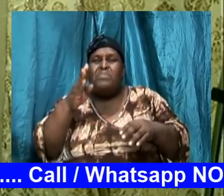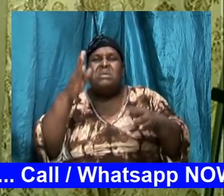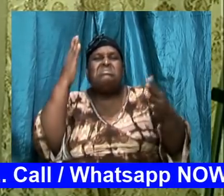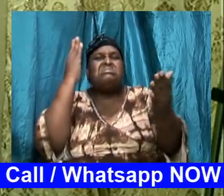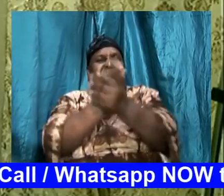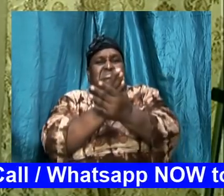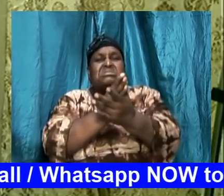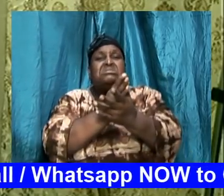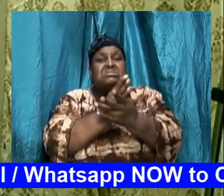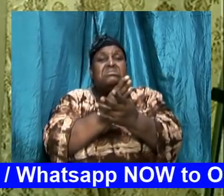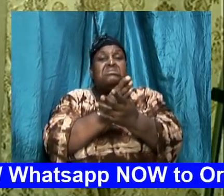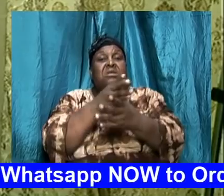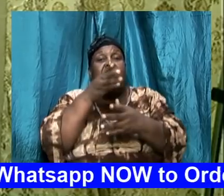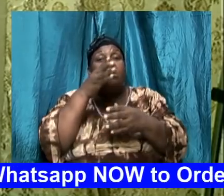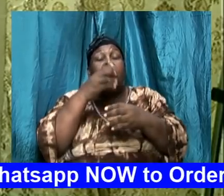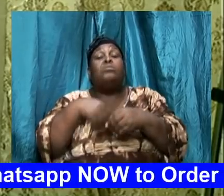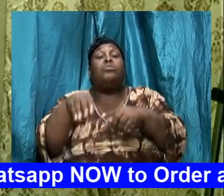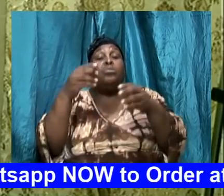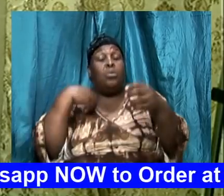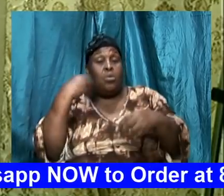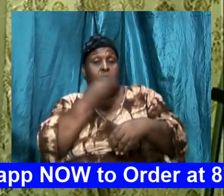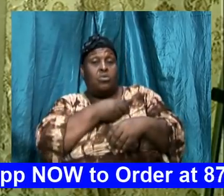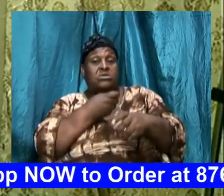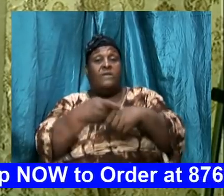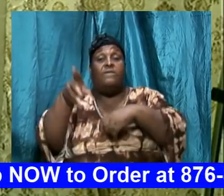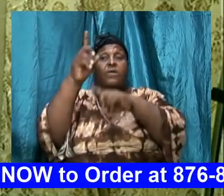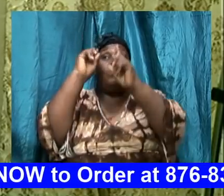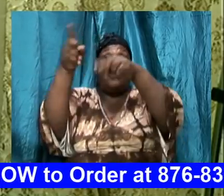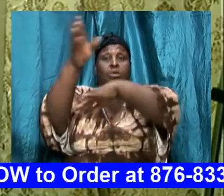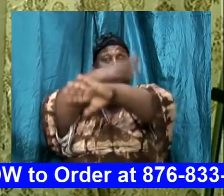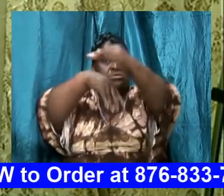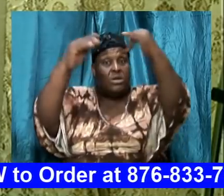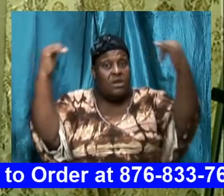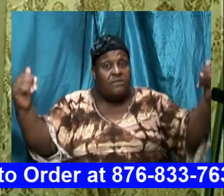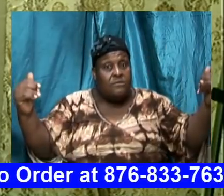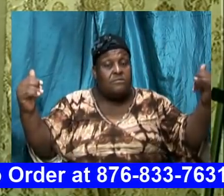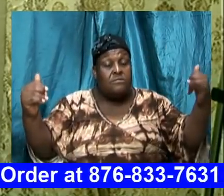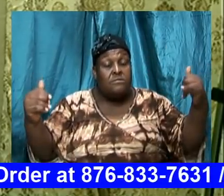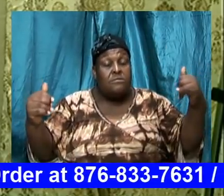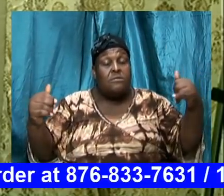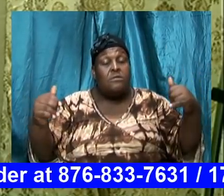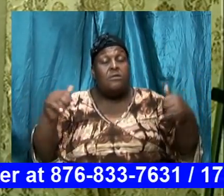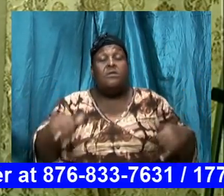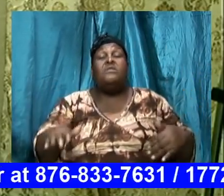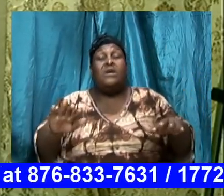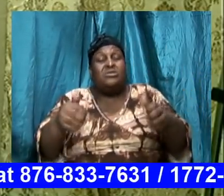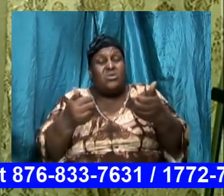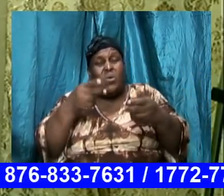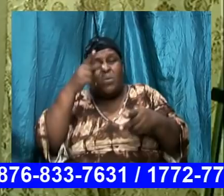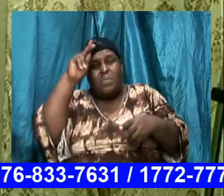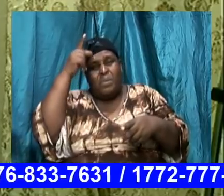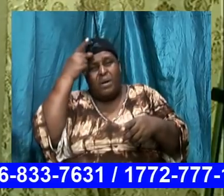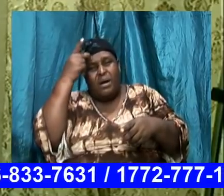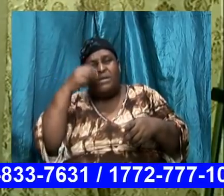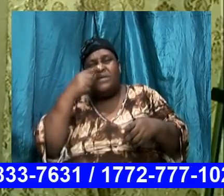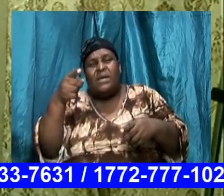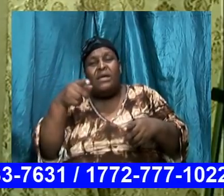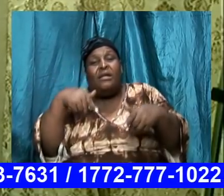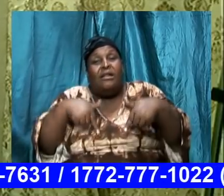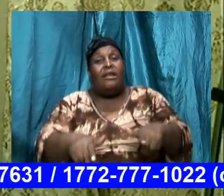on our way and so that that is how Paul said to the Corinthians let the word